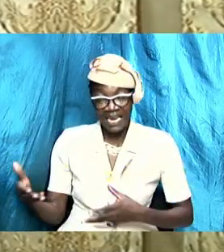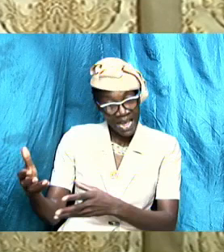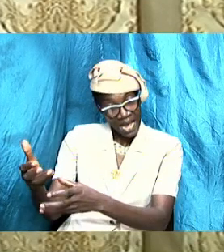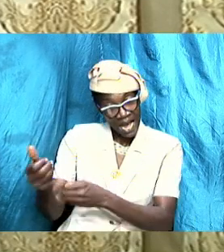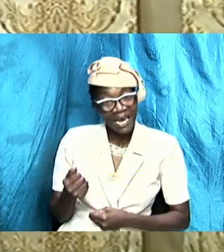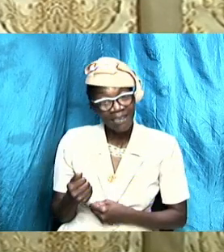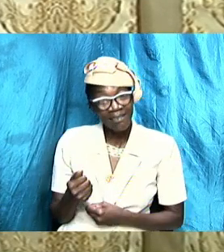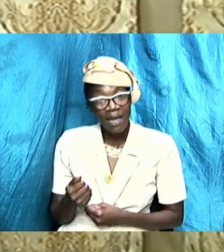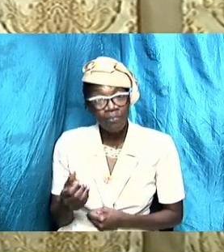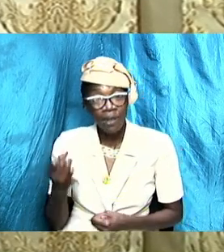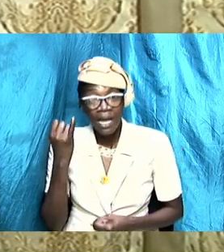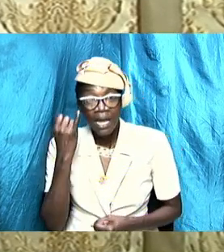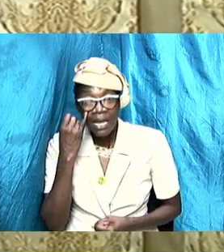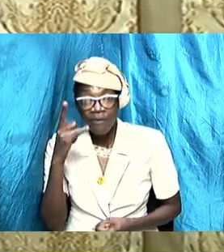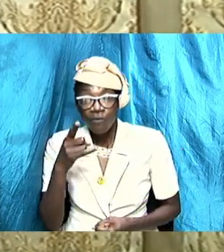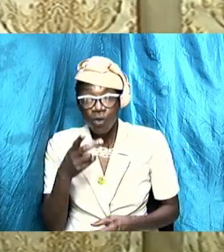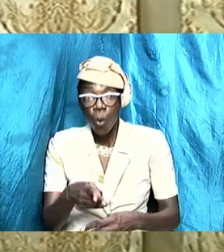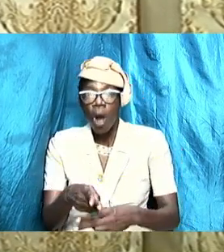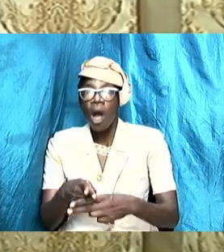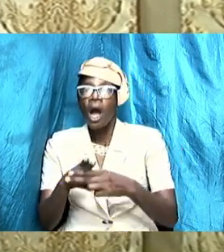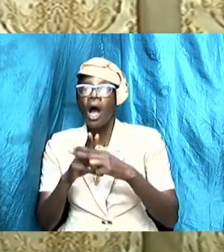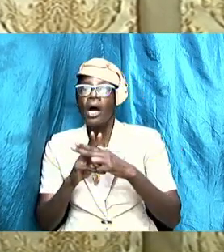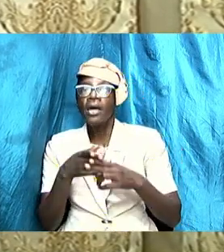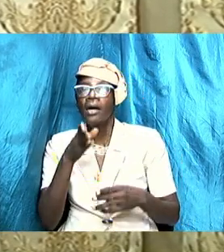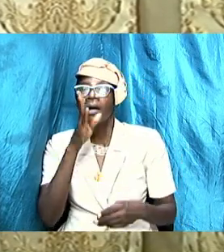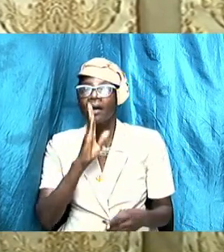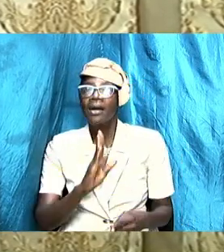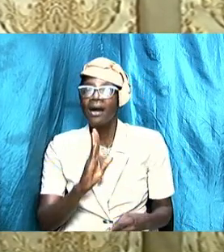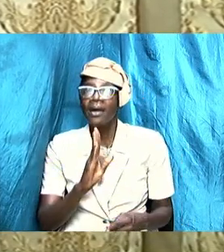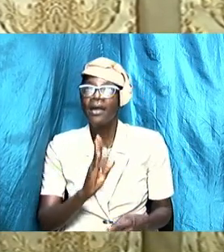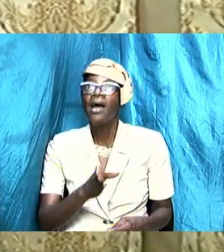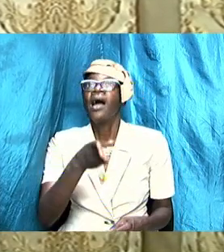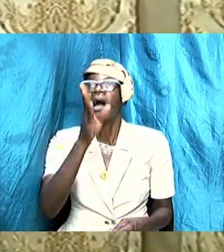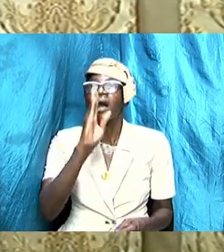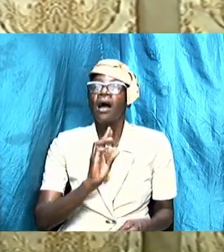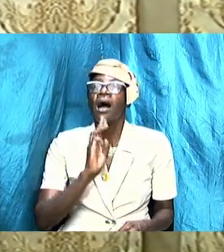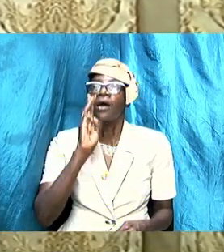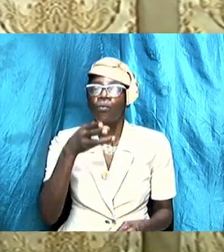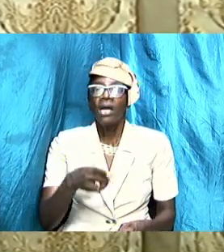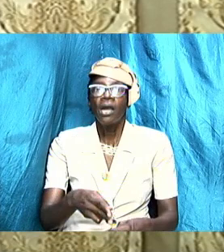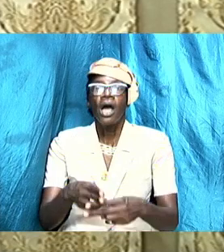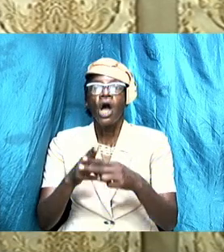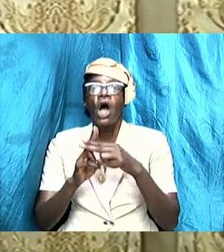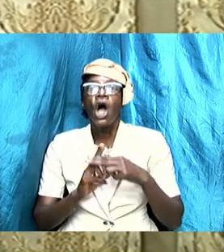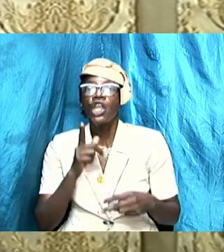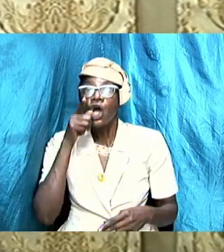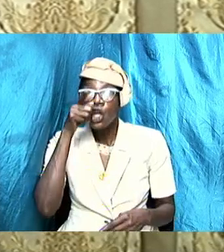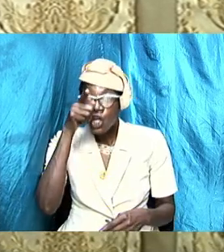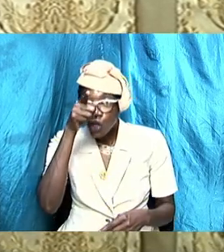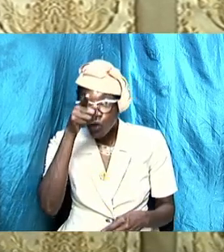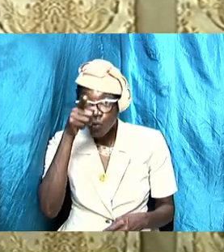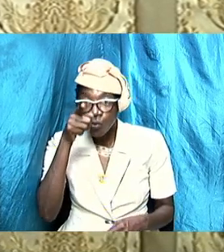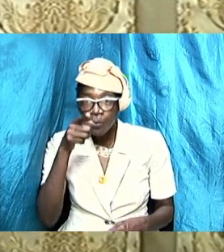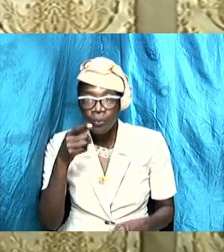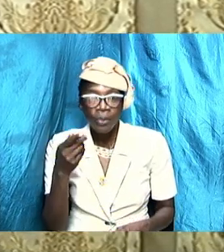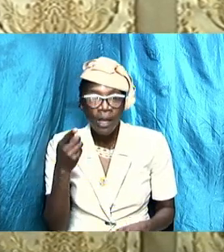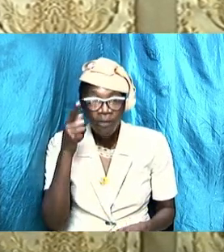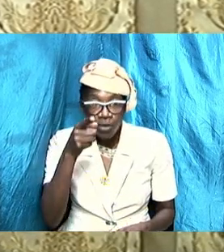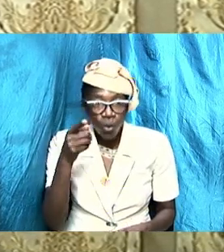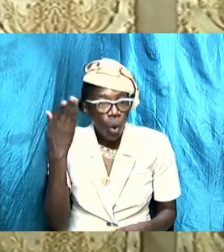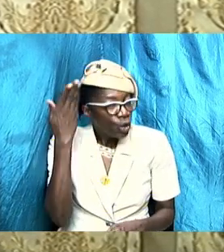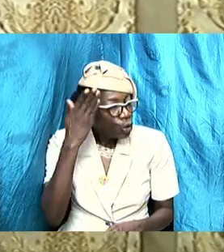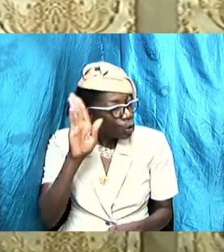if you honor God he will honor you if you dishonor him